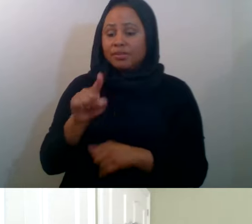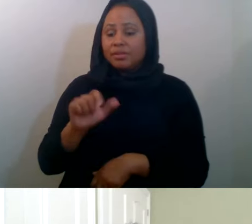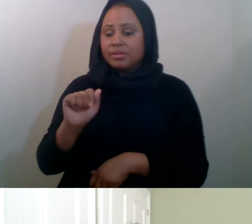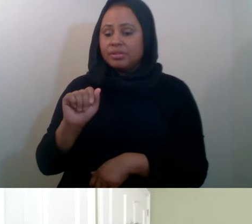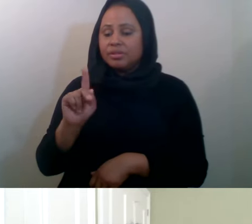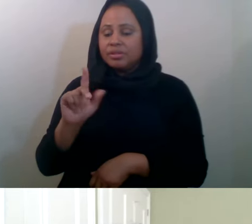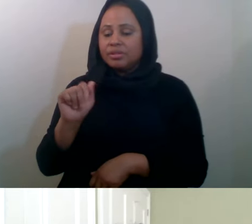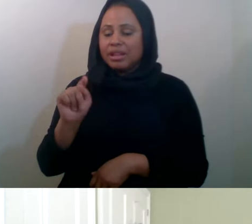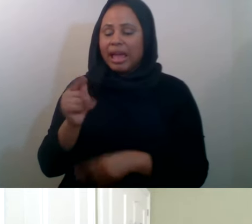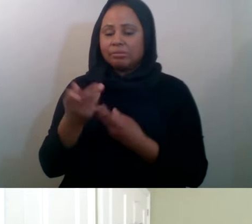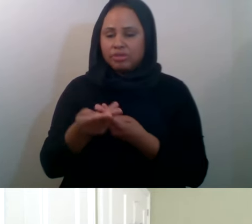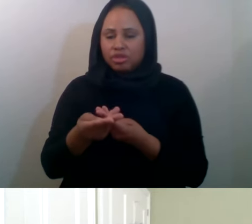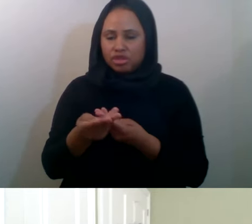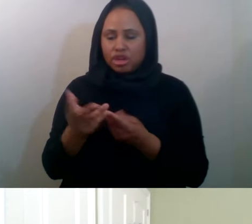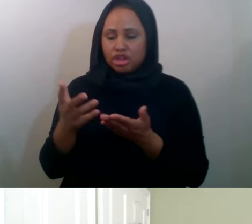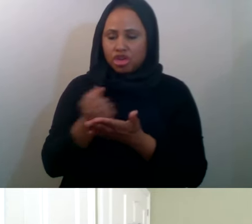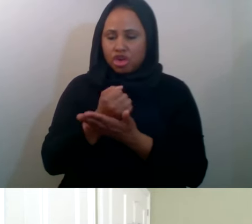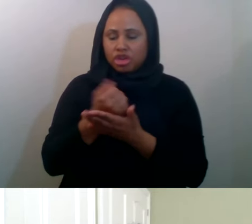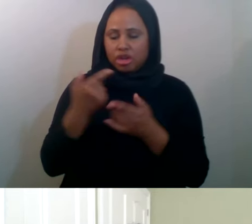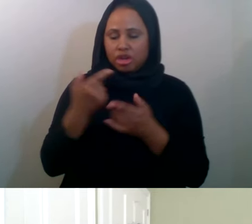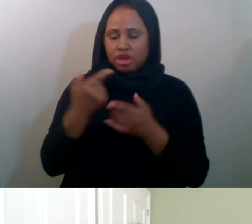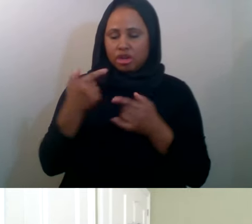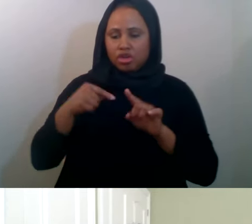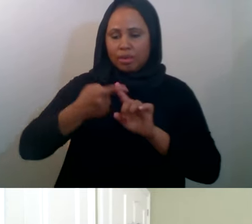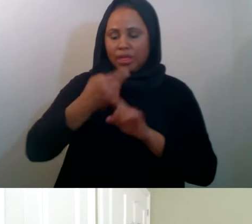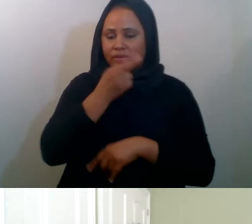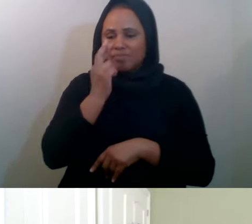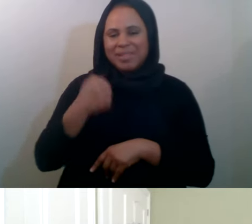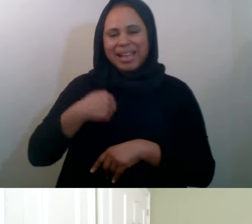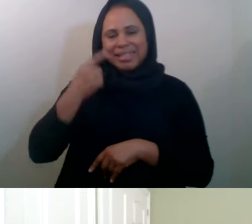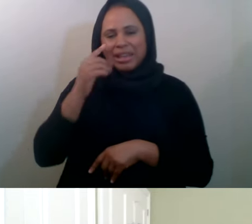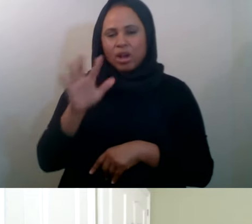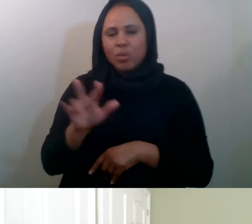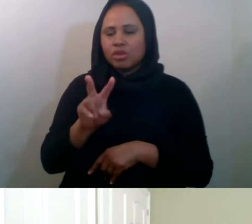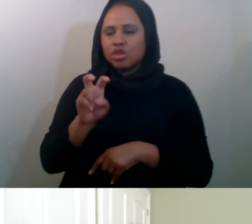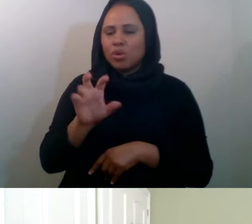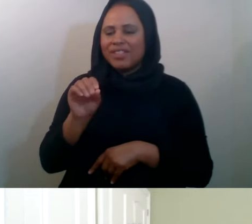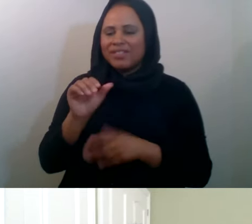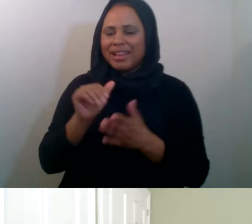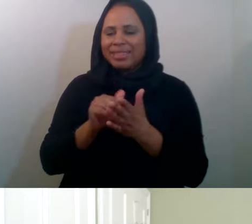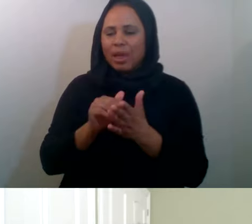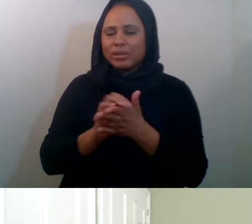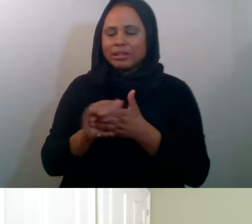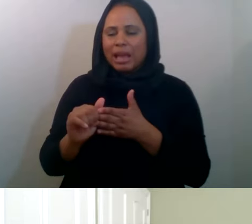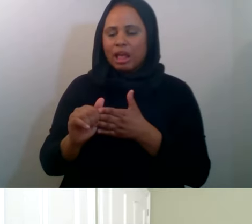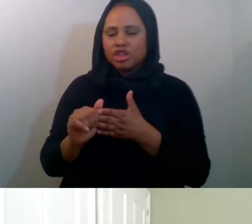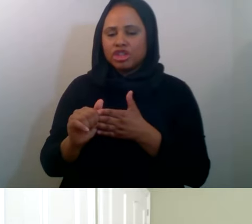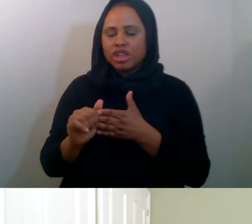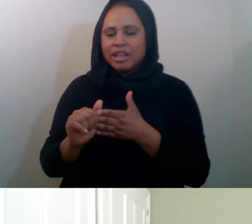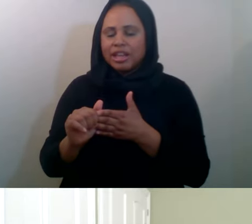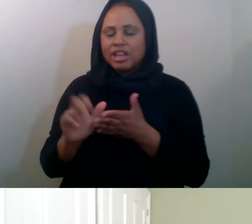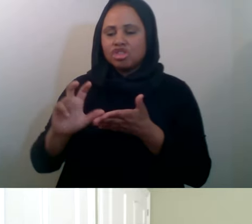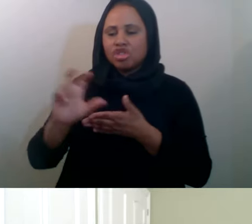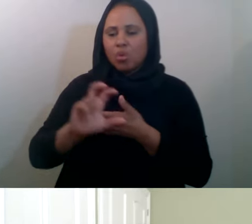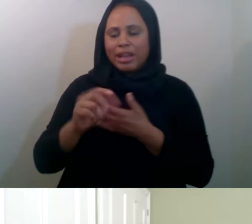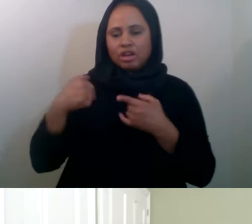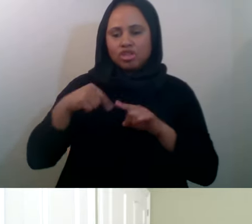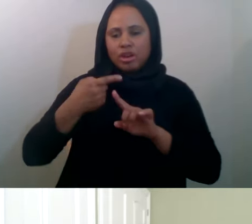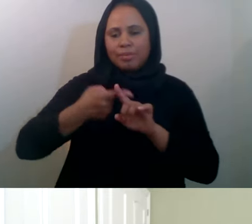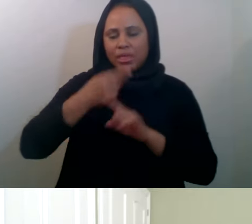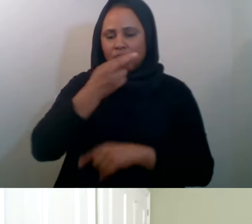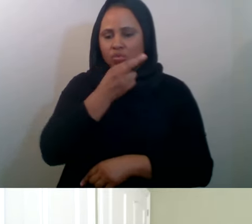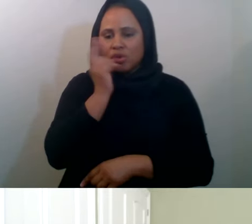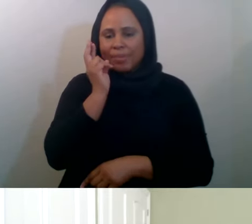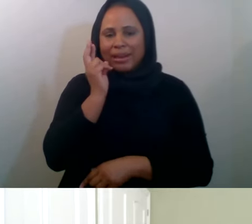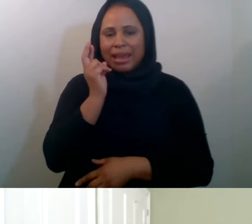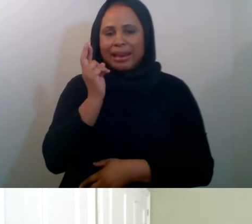about like 250,000 does come through Ramadan. Then what the zakat committee has to do is sit down with our treasurer